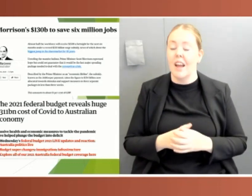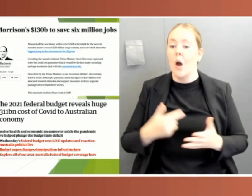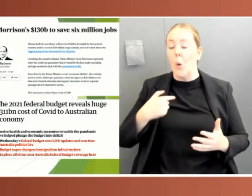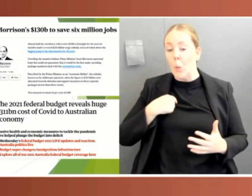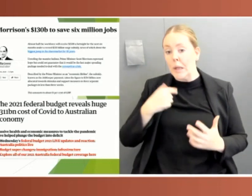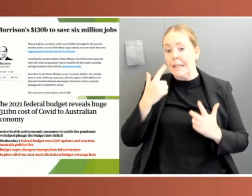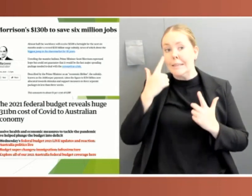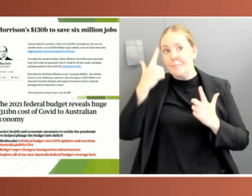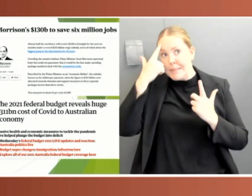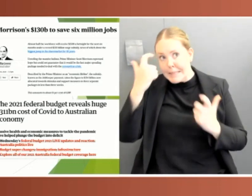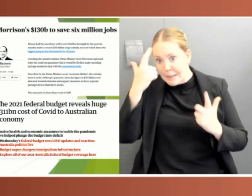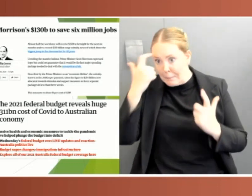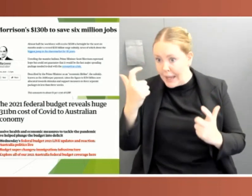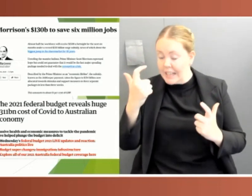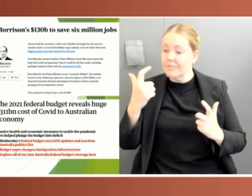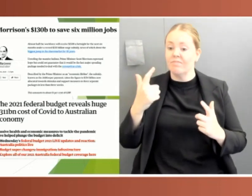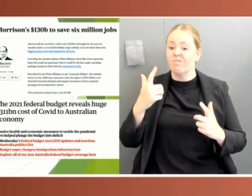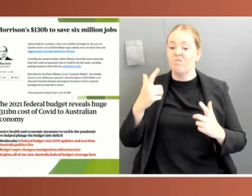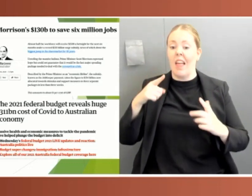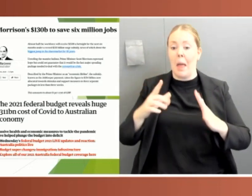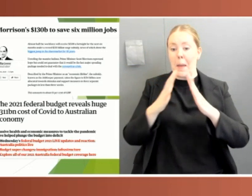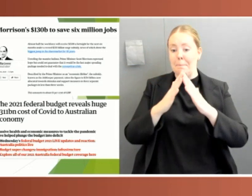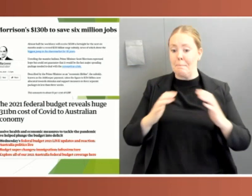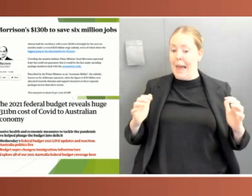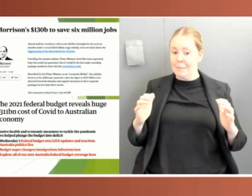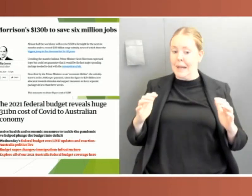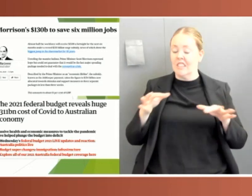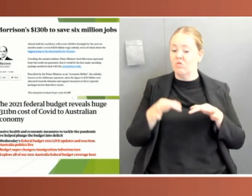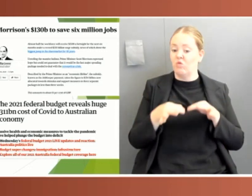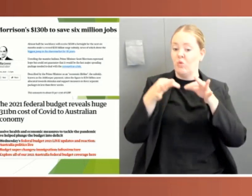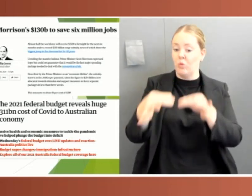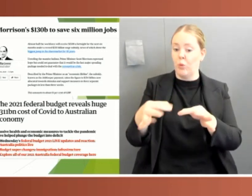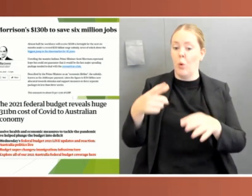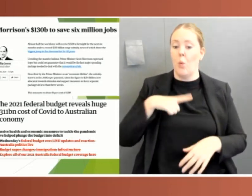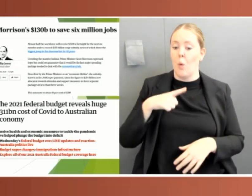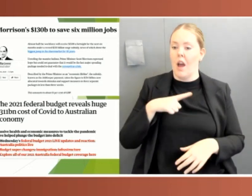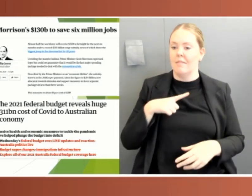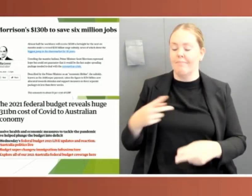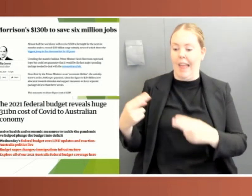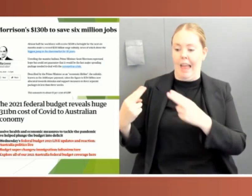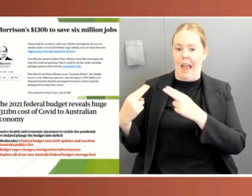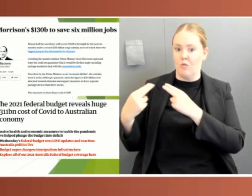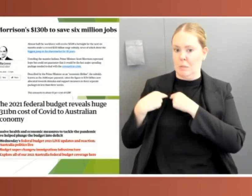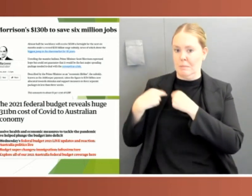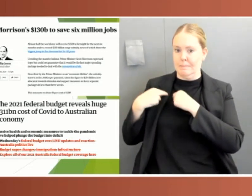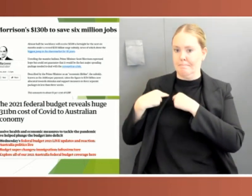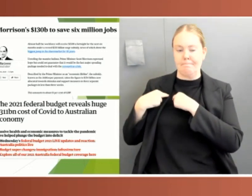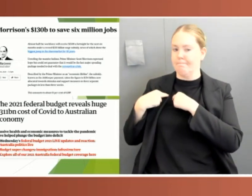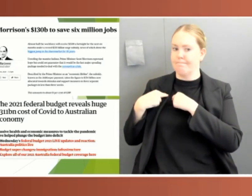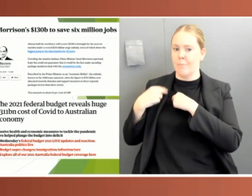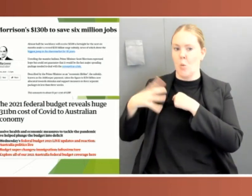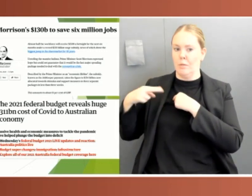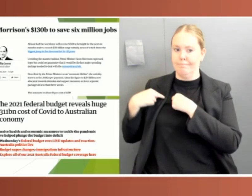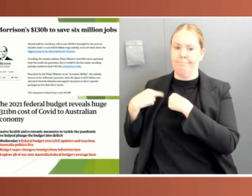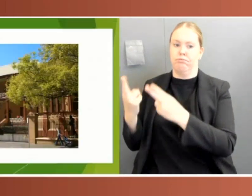They did so by using their numbers in Parliament to suspend the legislature for significant length of time. And New South Wales provides a particularly